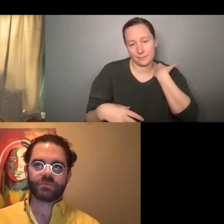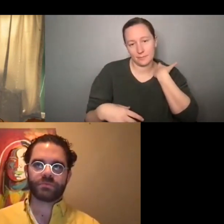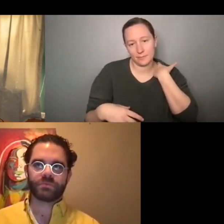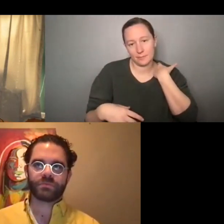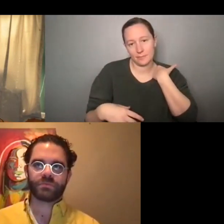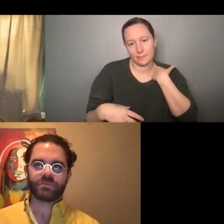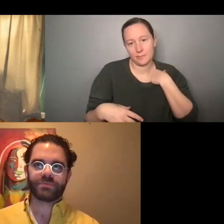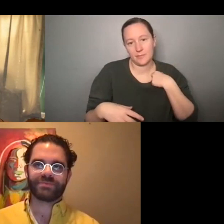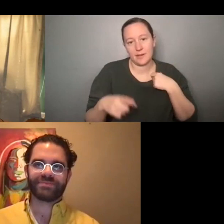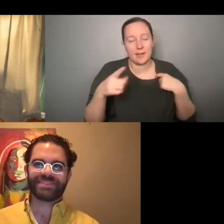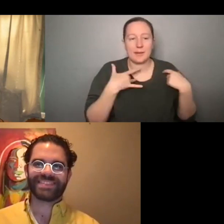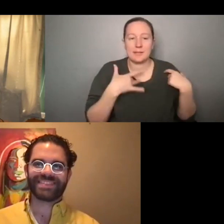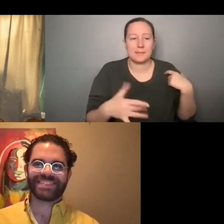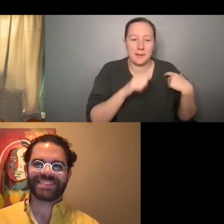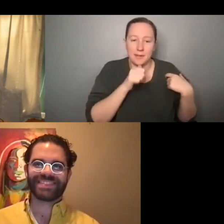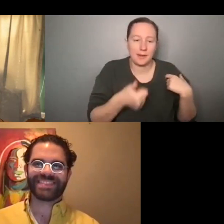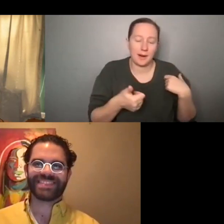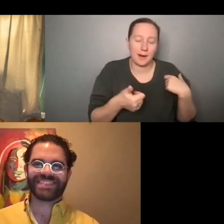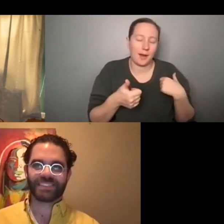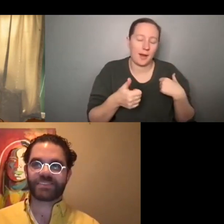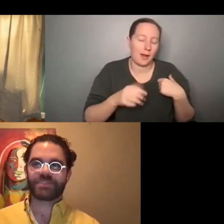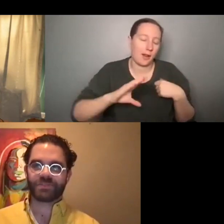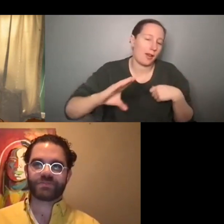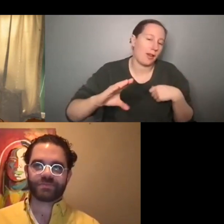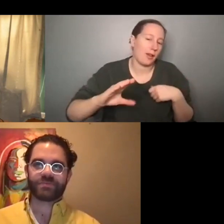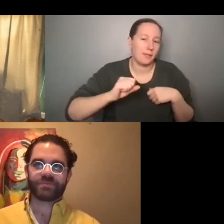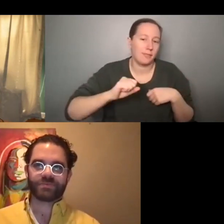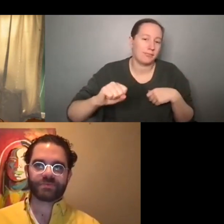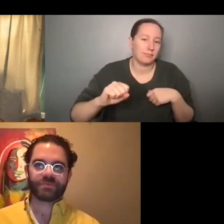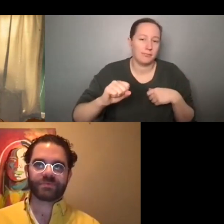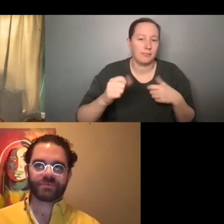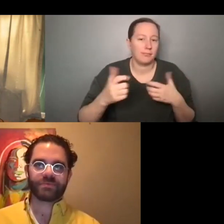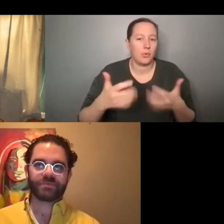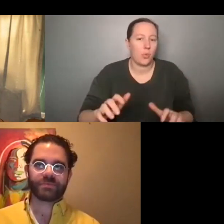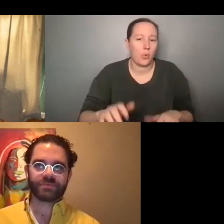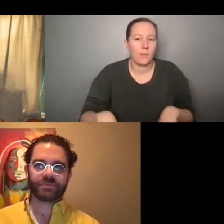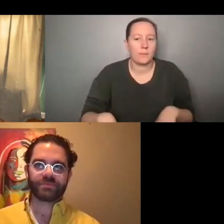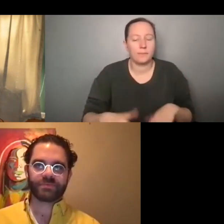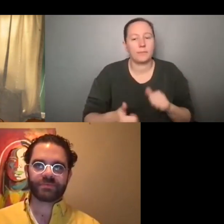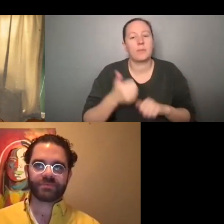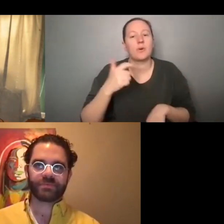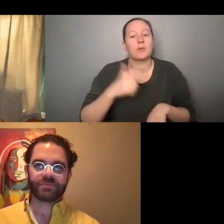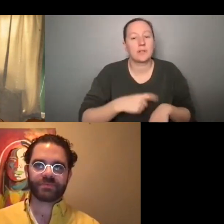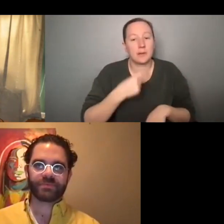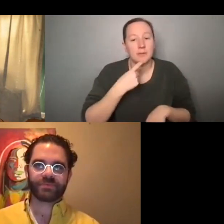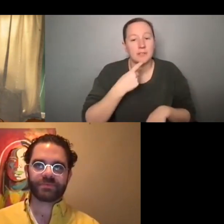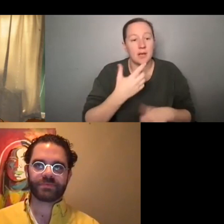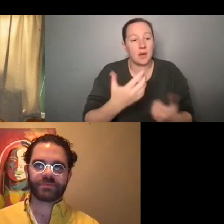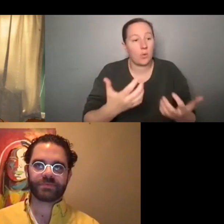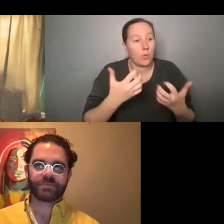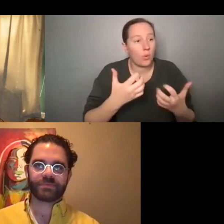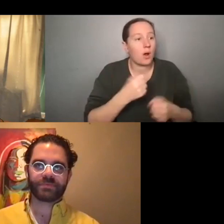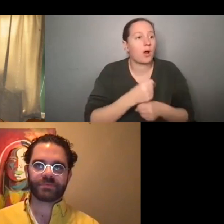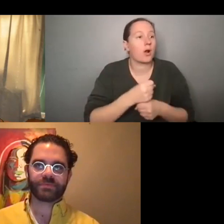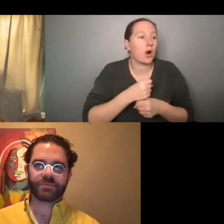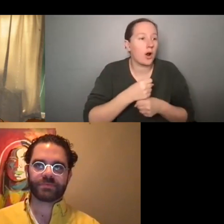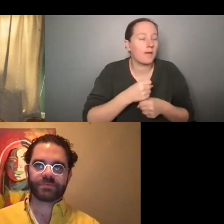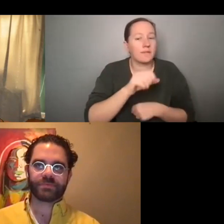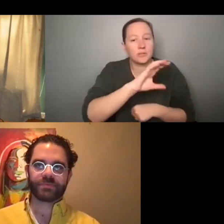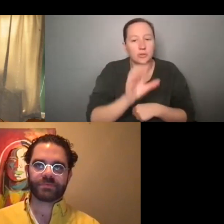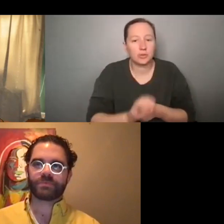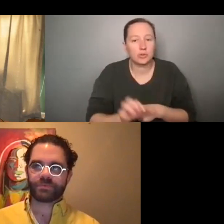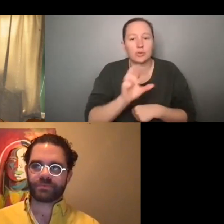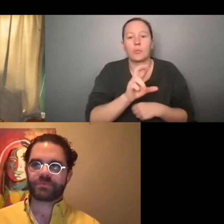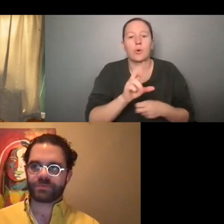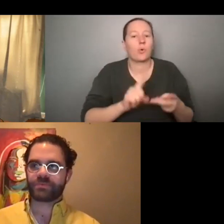be like, yeah, get away. And most of the time, in fact, if you say, I would love to do like a zoom coffee, or I would love